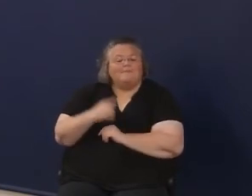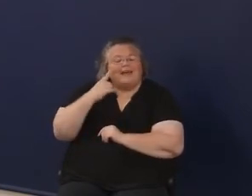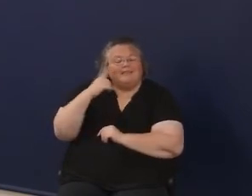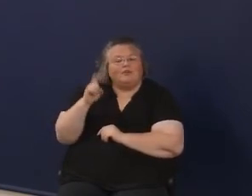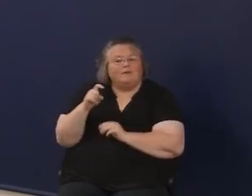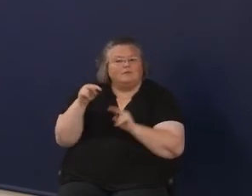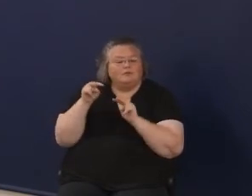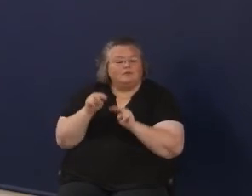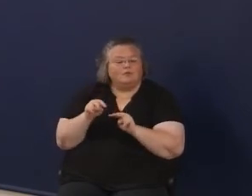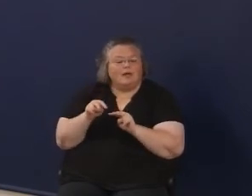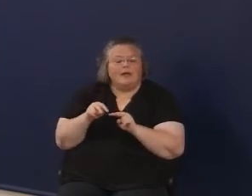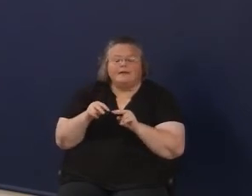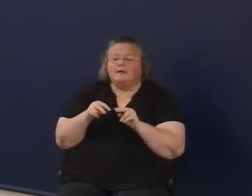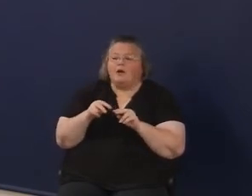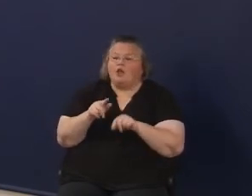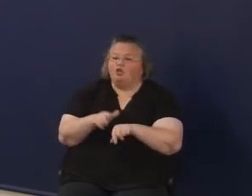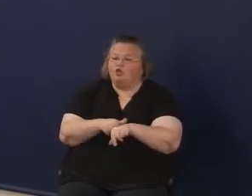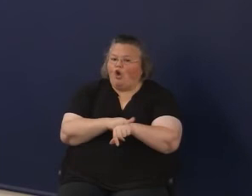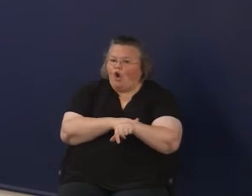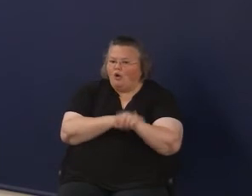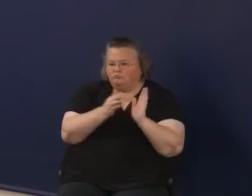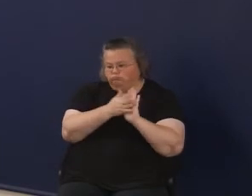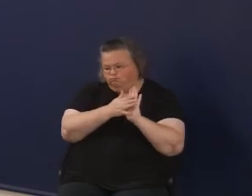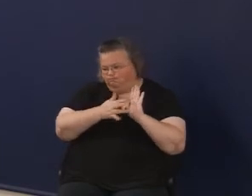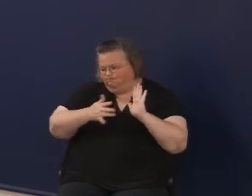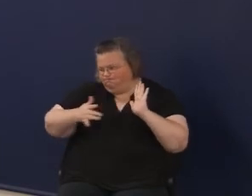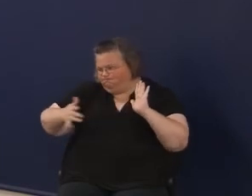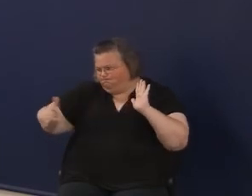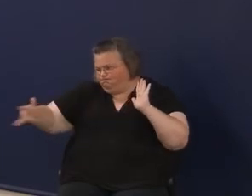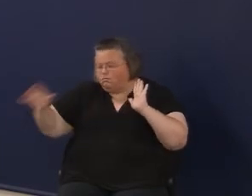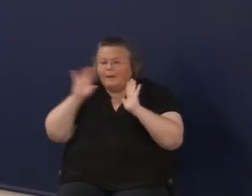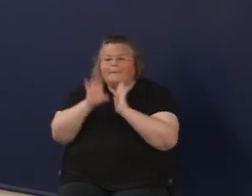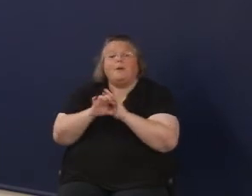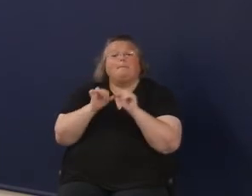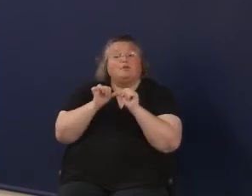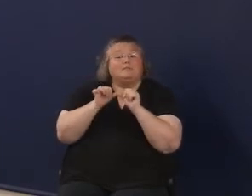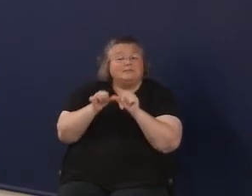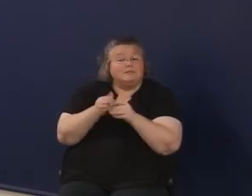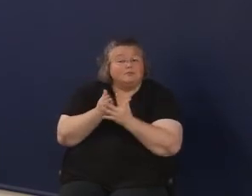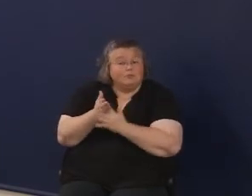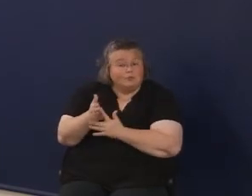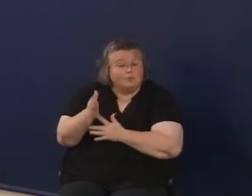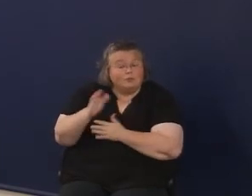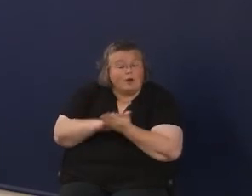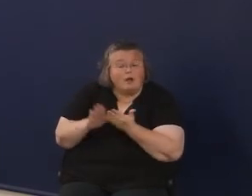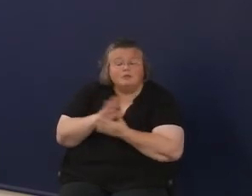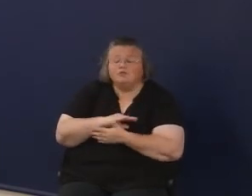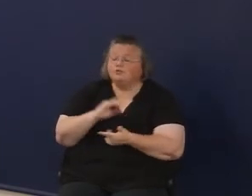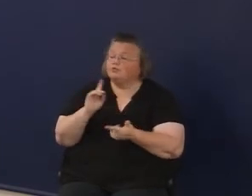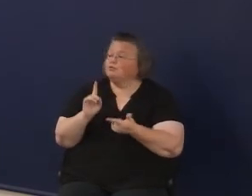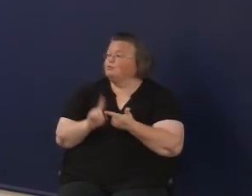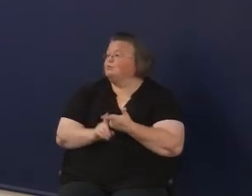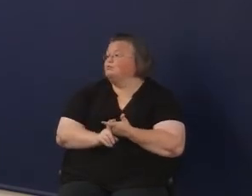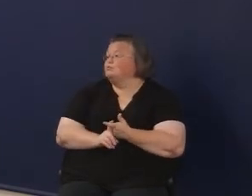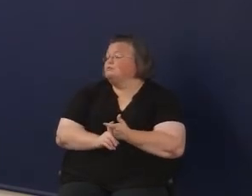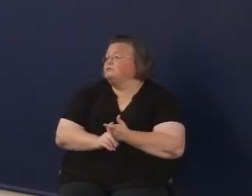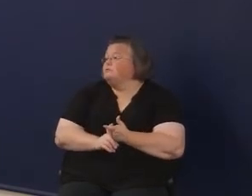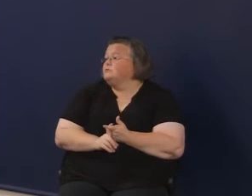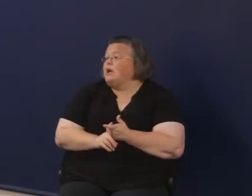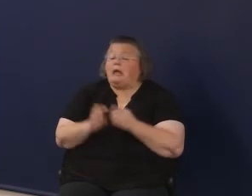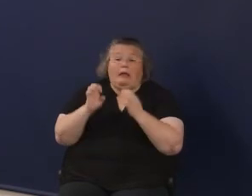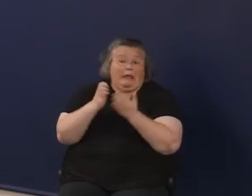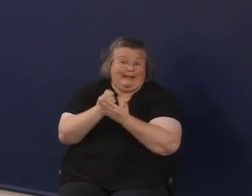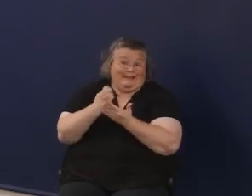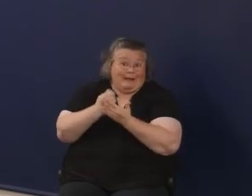look at a really long picture. So things like persistence through college, things like, you know,